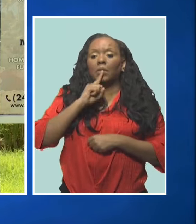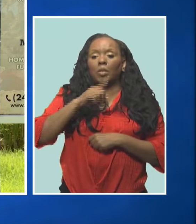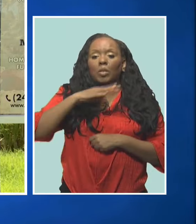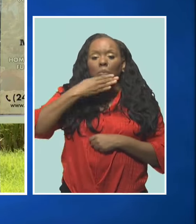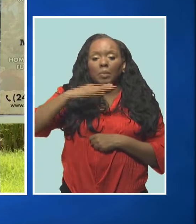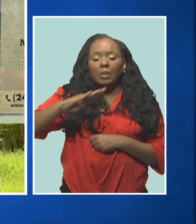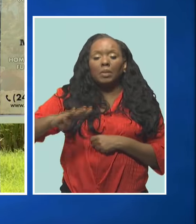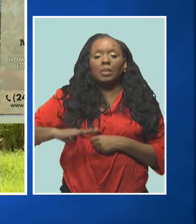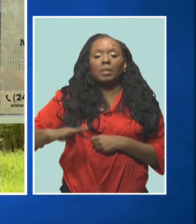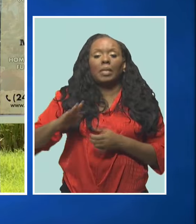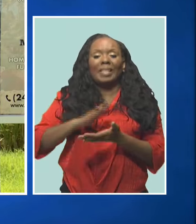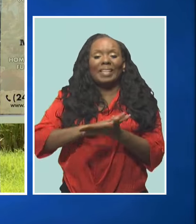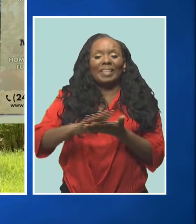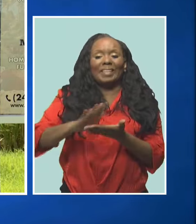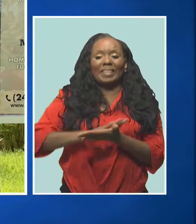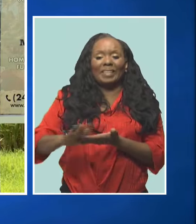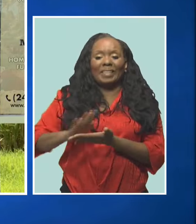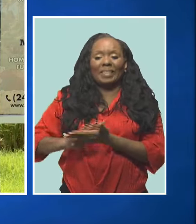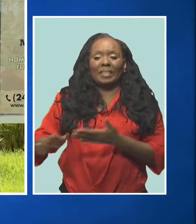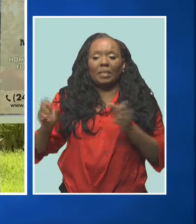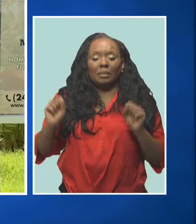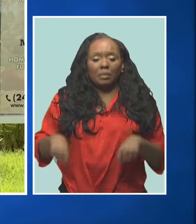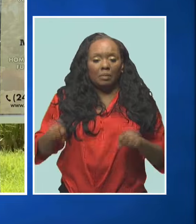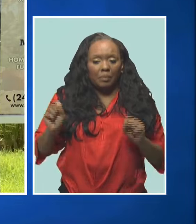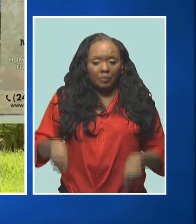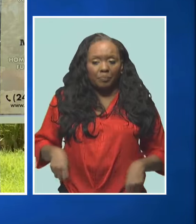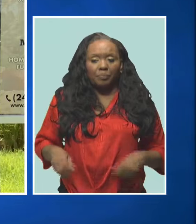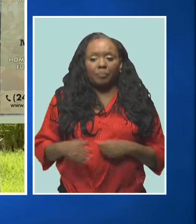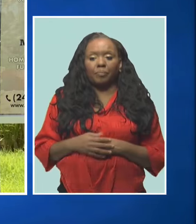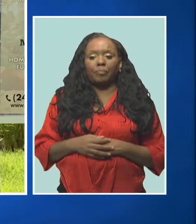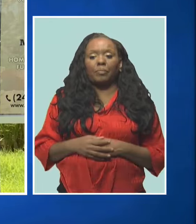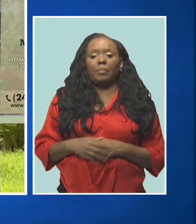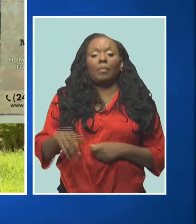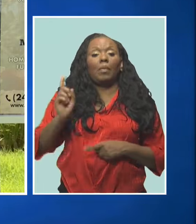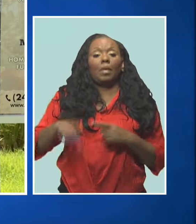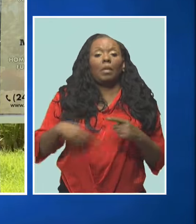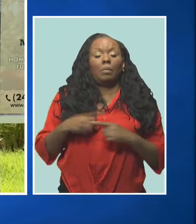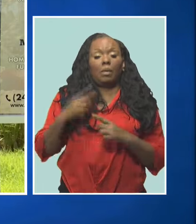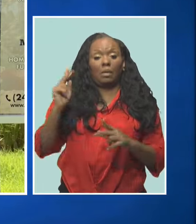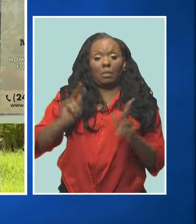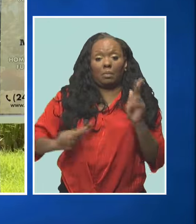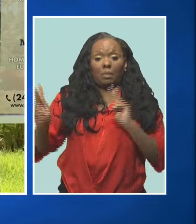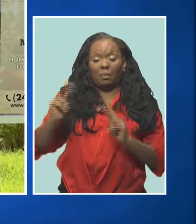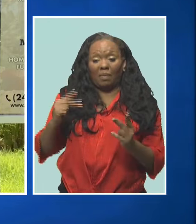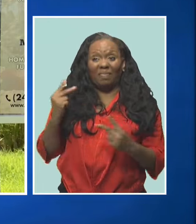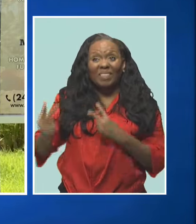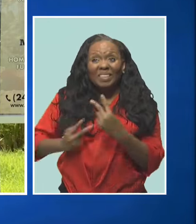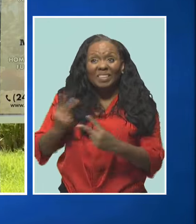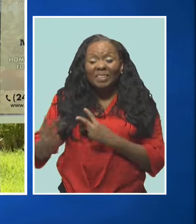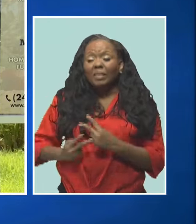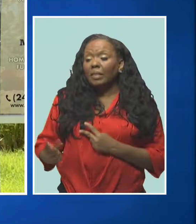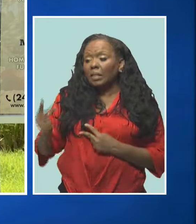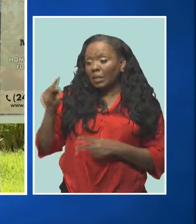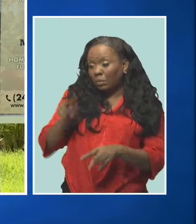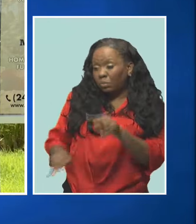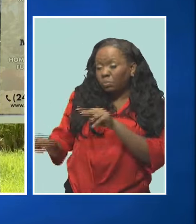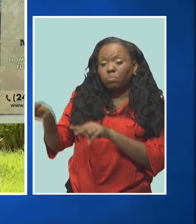clean as possible so that when people visit here they see that there are people who care.